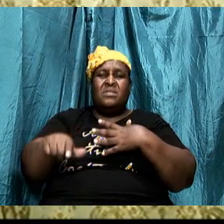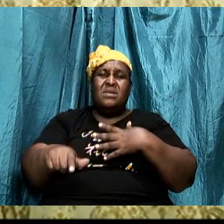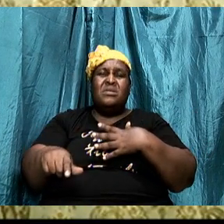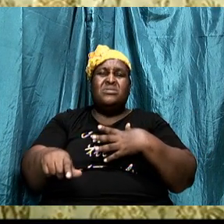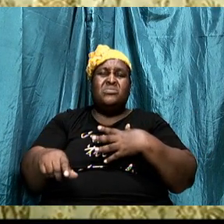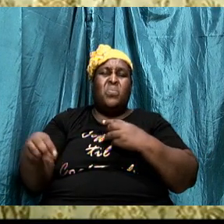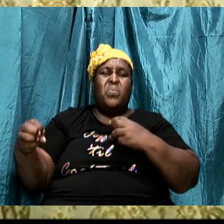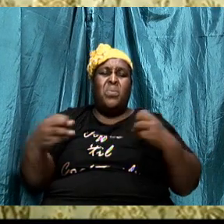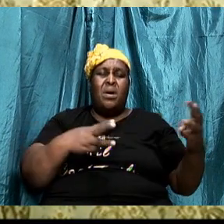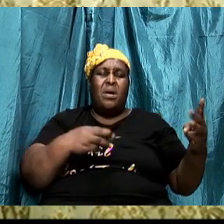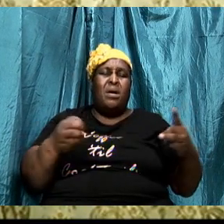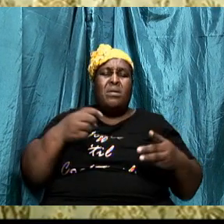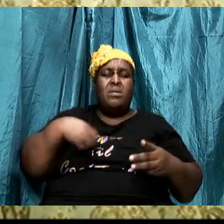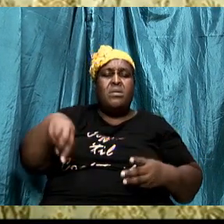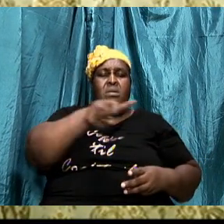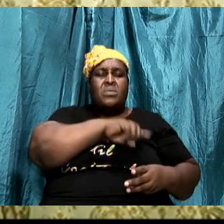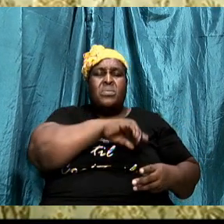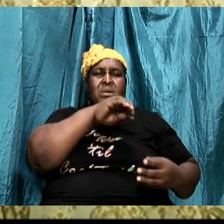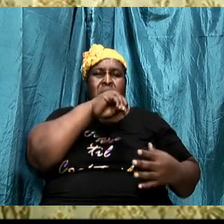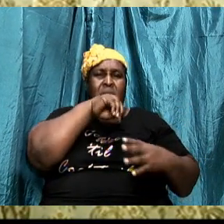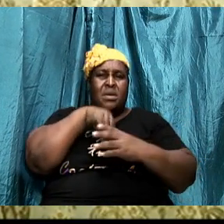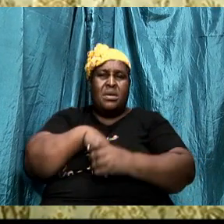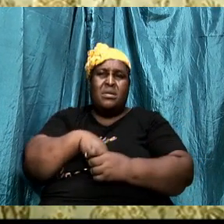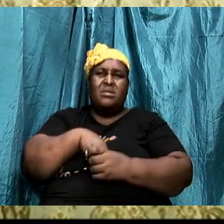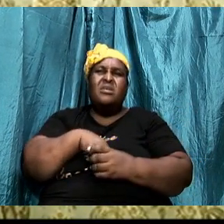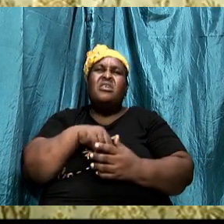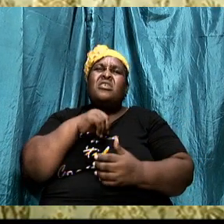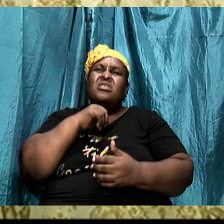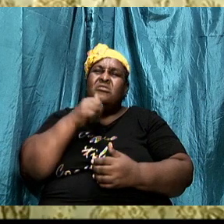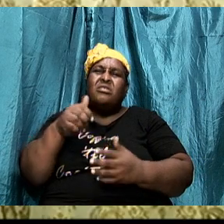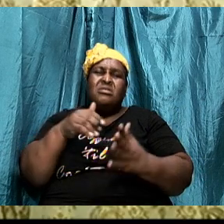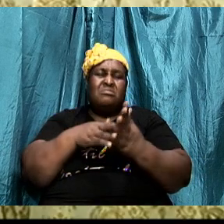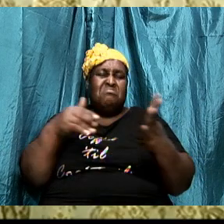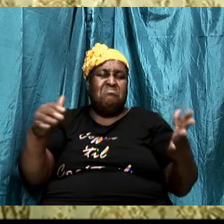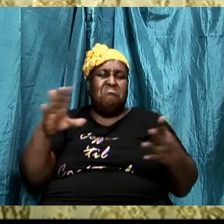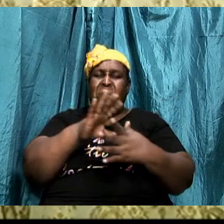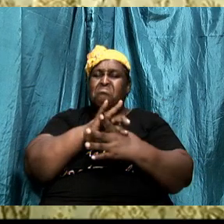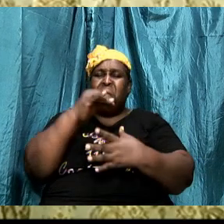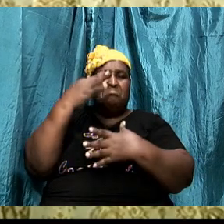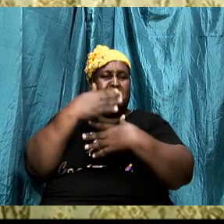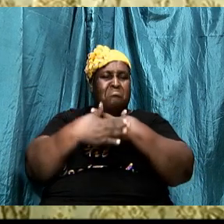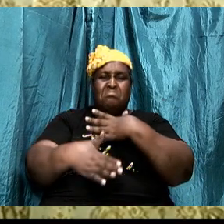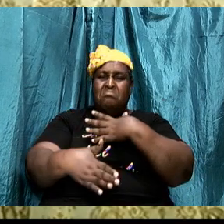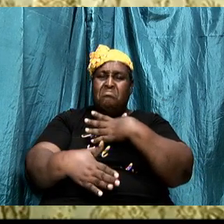this war that we are in it is not against flesh and blood